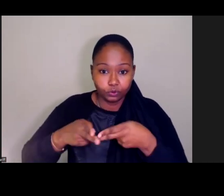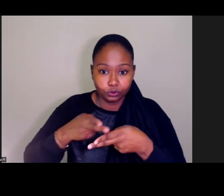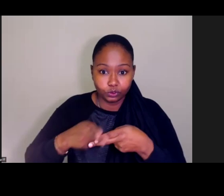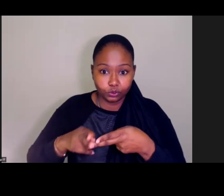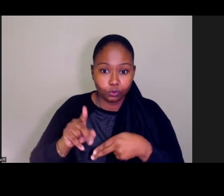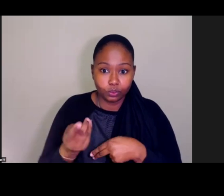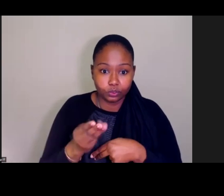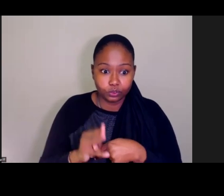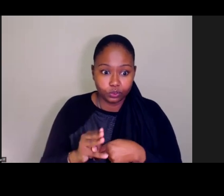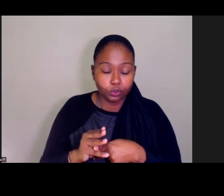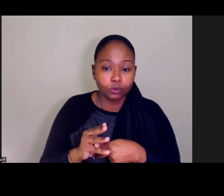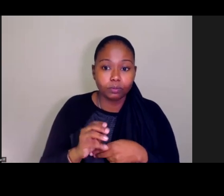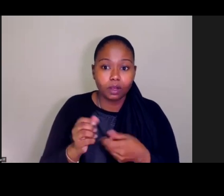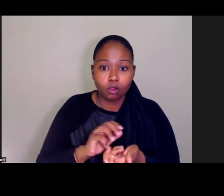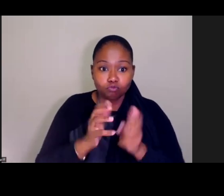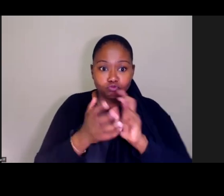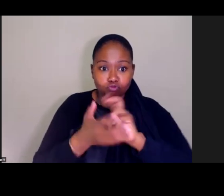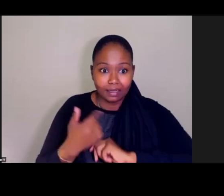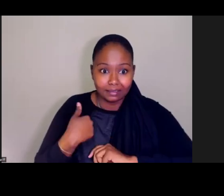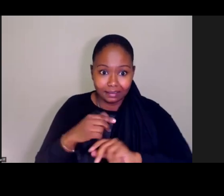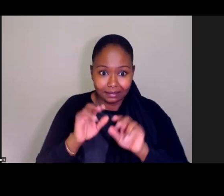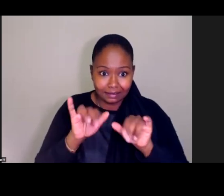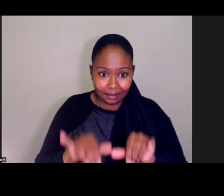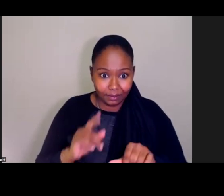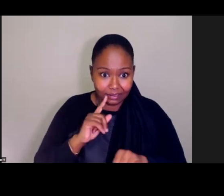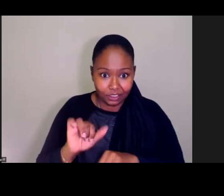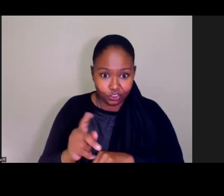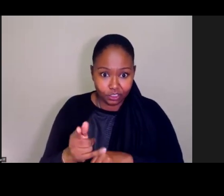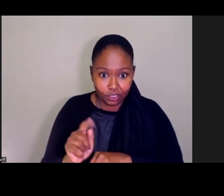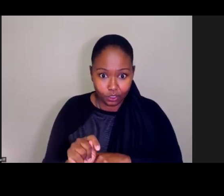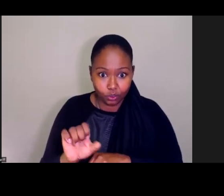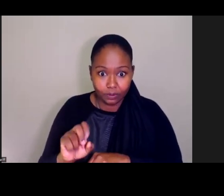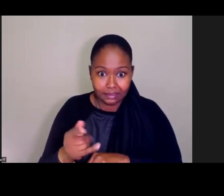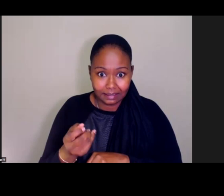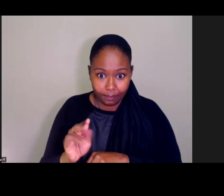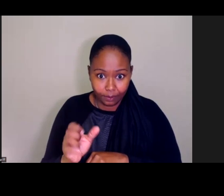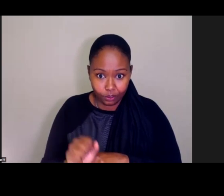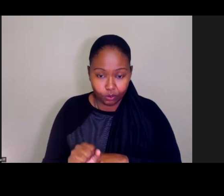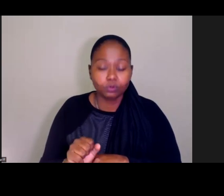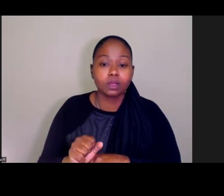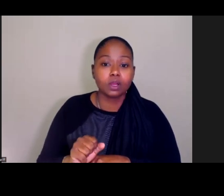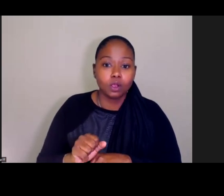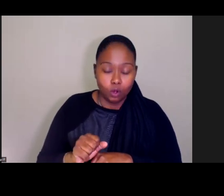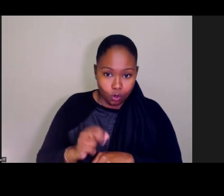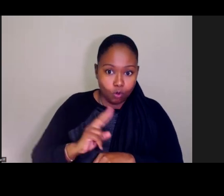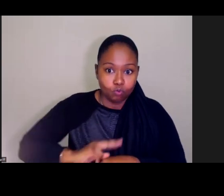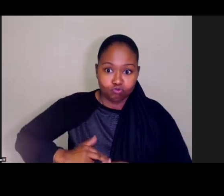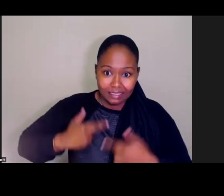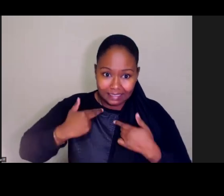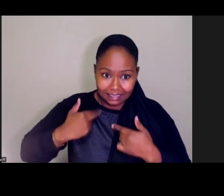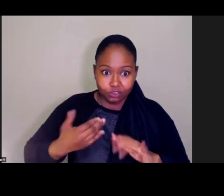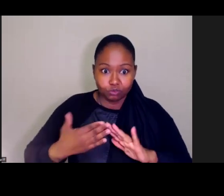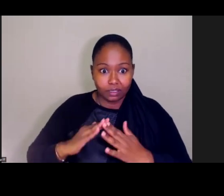stabilization, acute and subacute, crisis residential, community-based mental health residential, substance use disorder